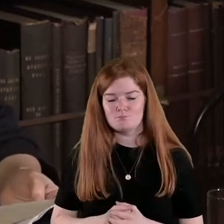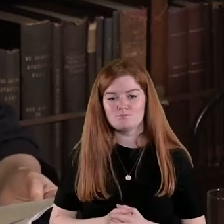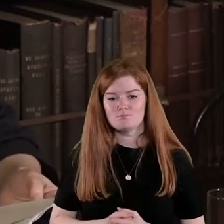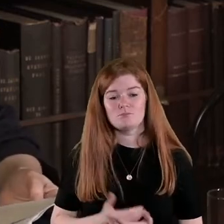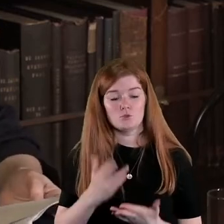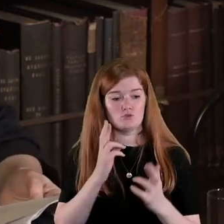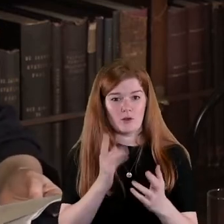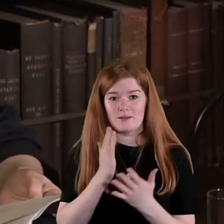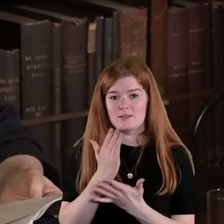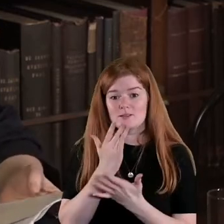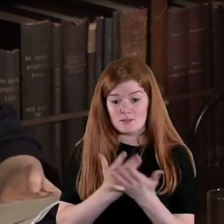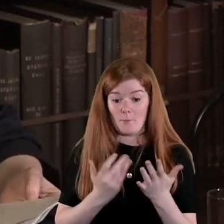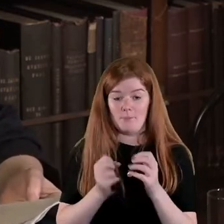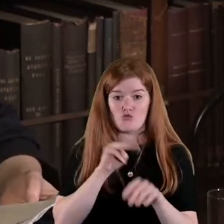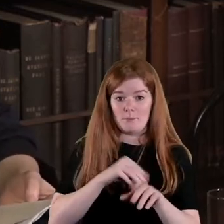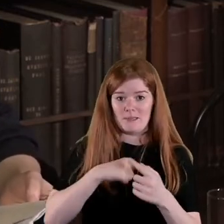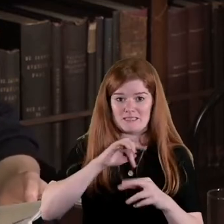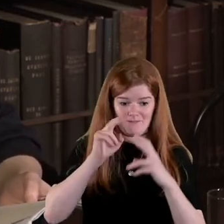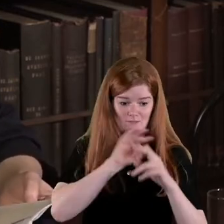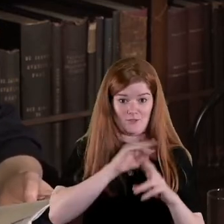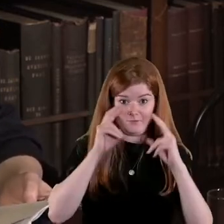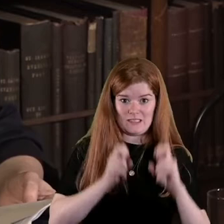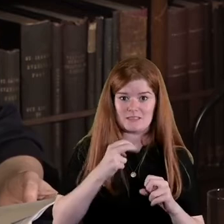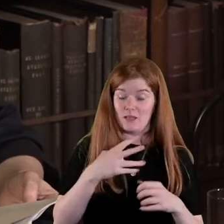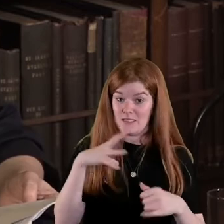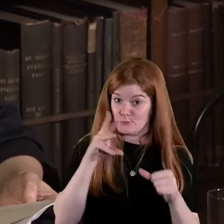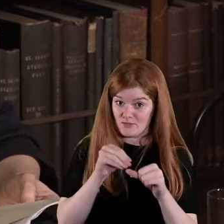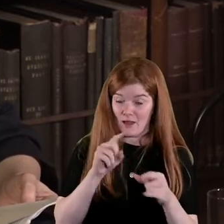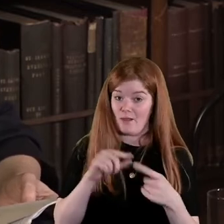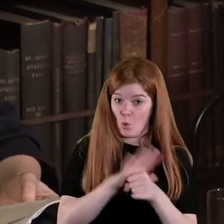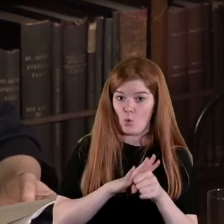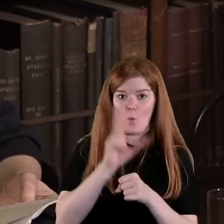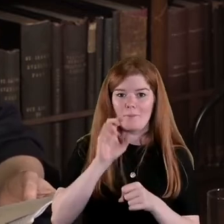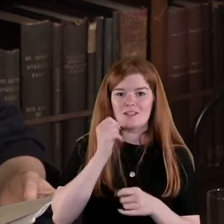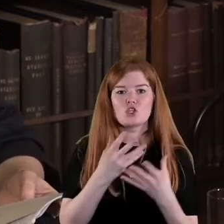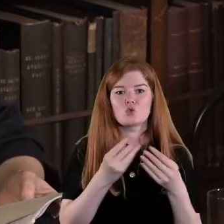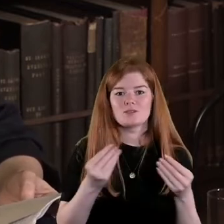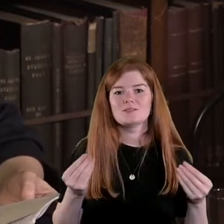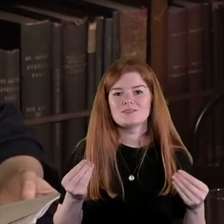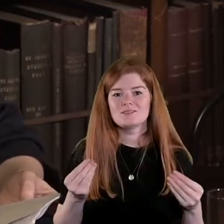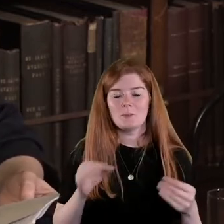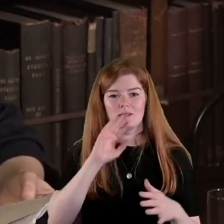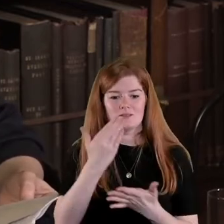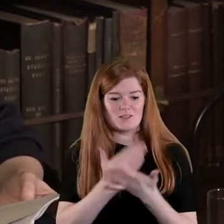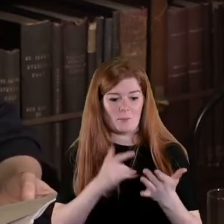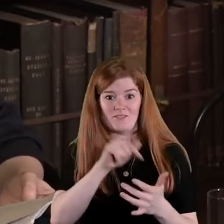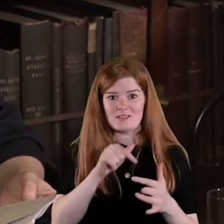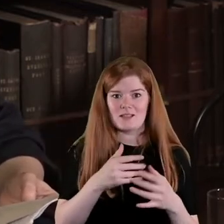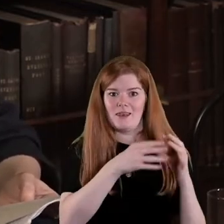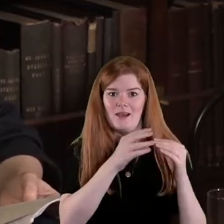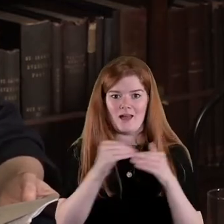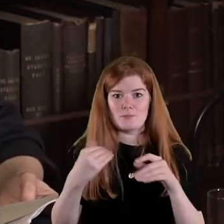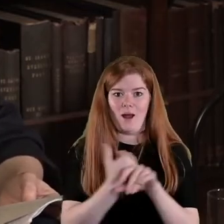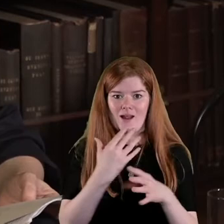sometimes some of the issues I'm looking at they are actually very specific and local because of the sources so some of this is source led